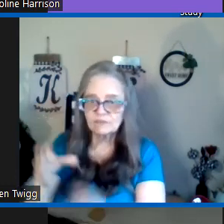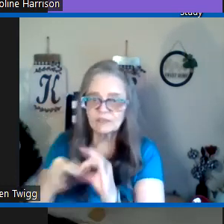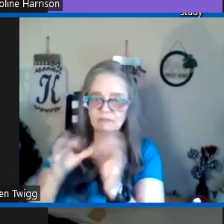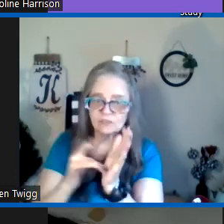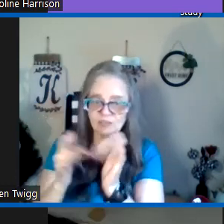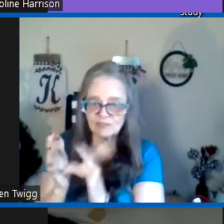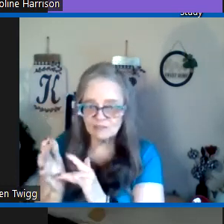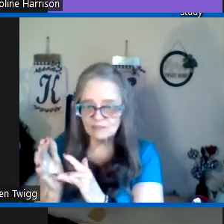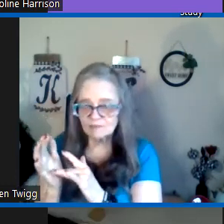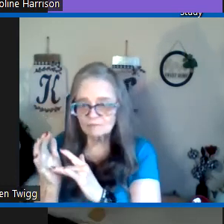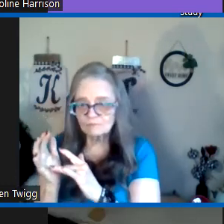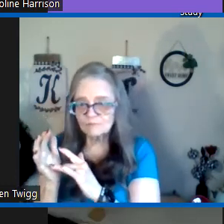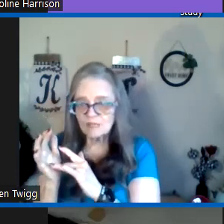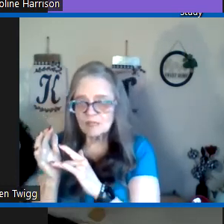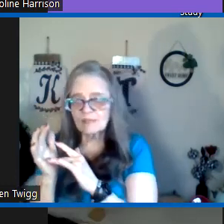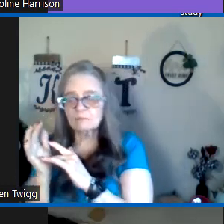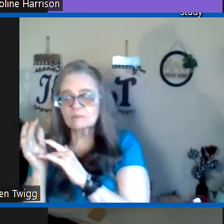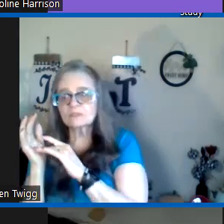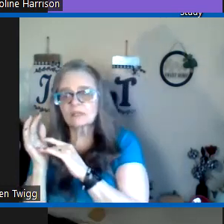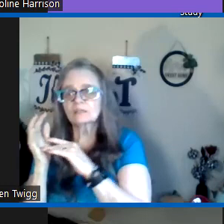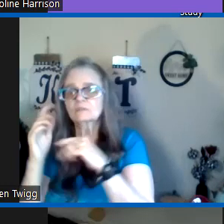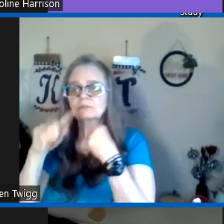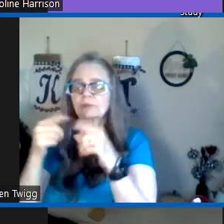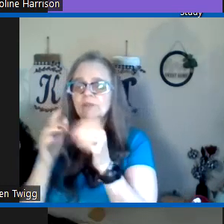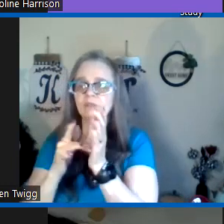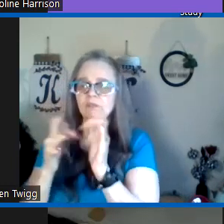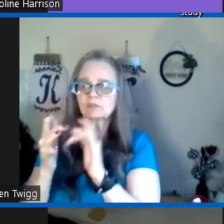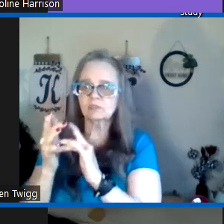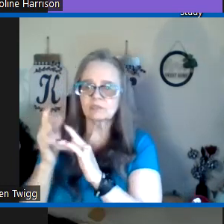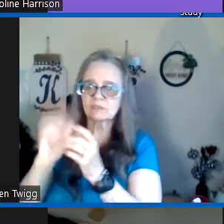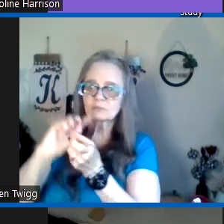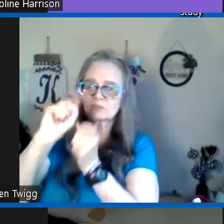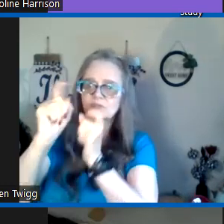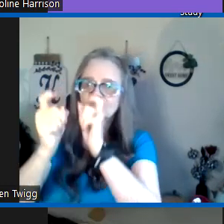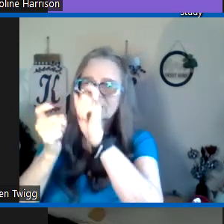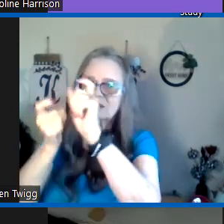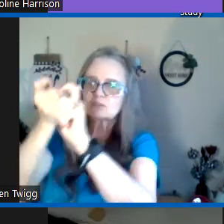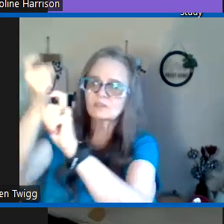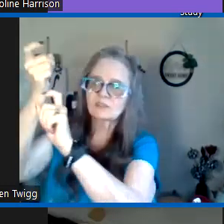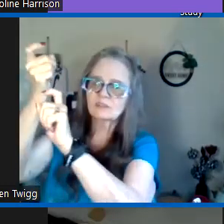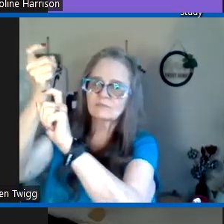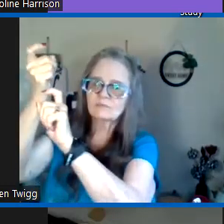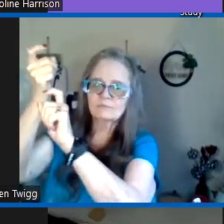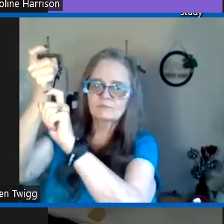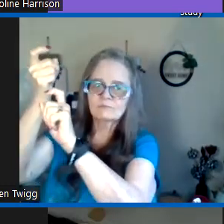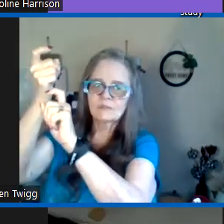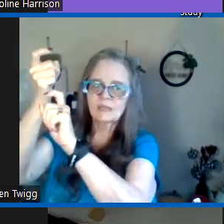of Jesus that was when Jesus was changed